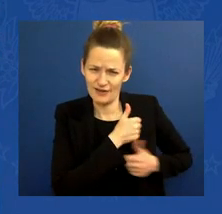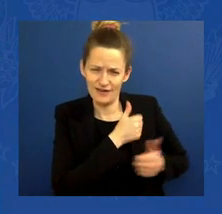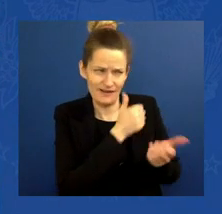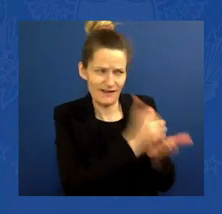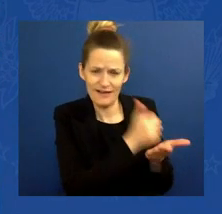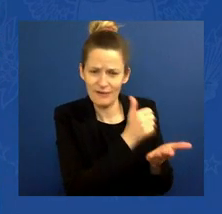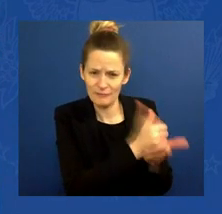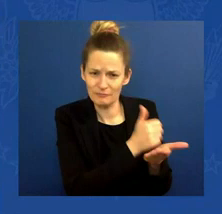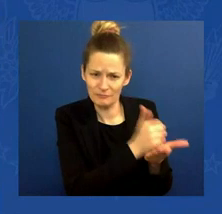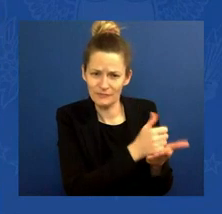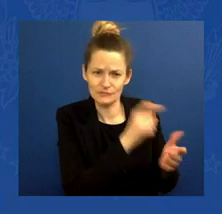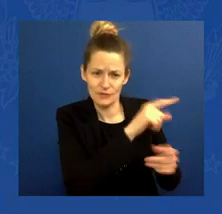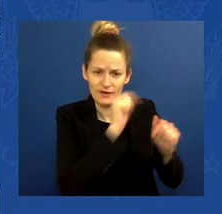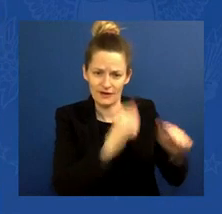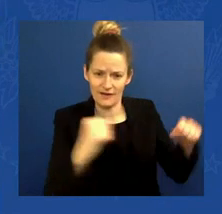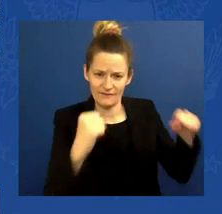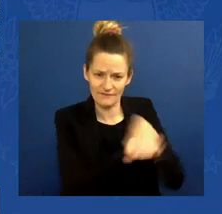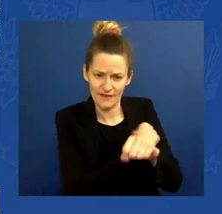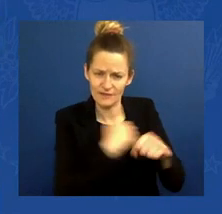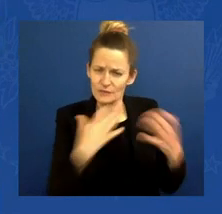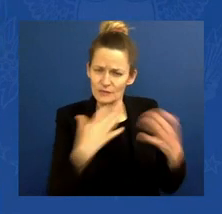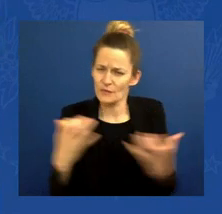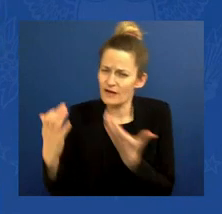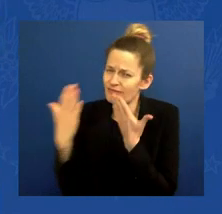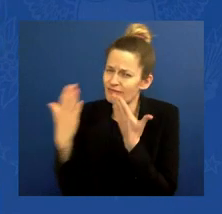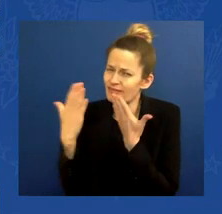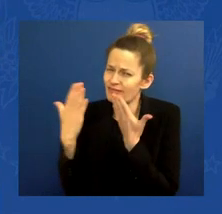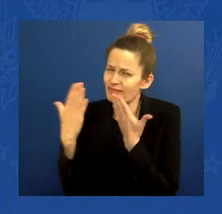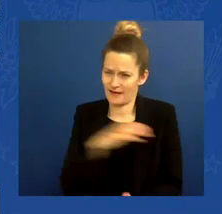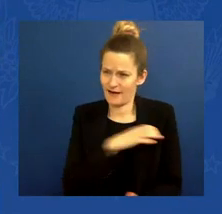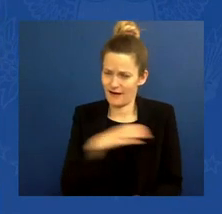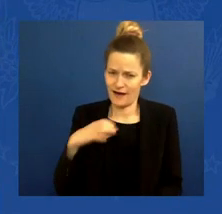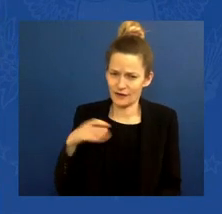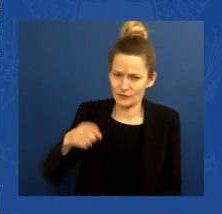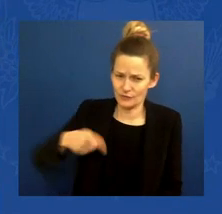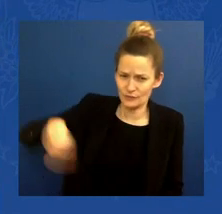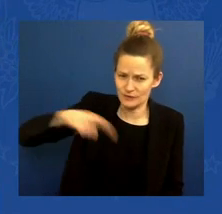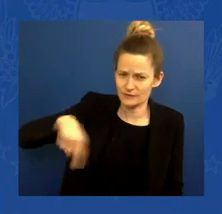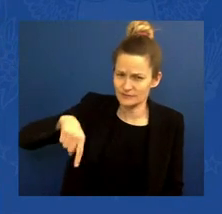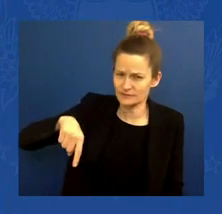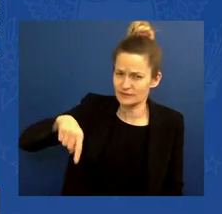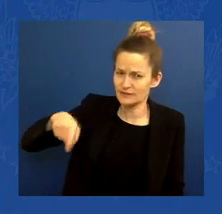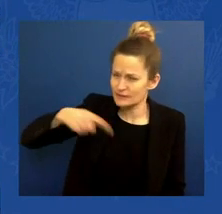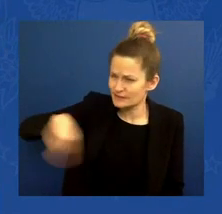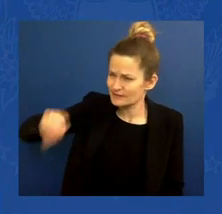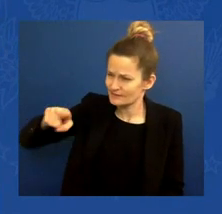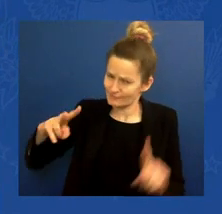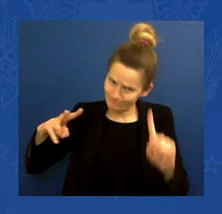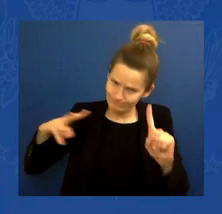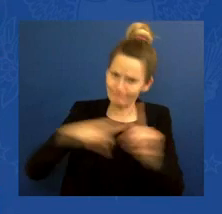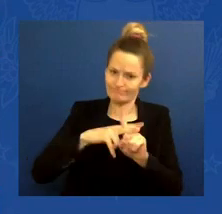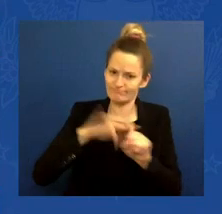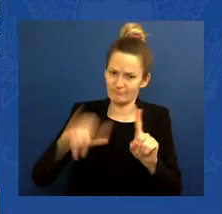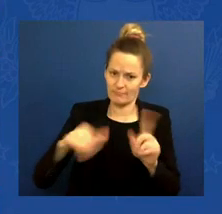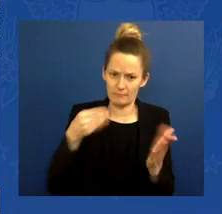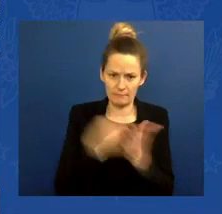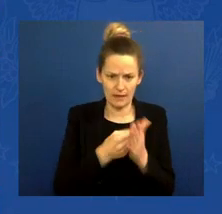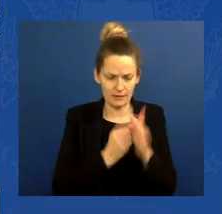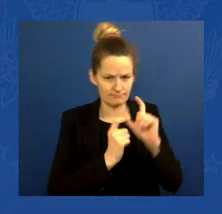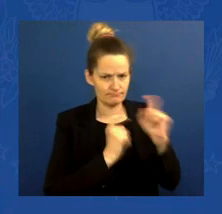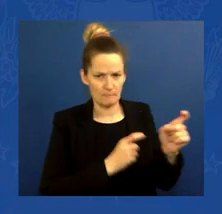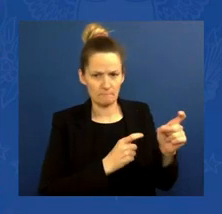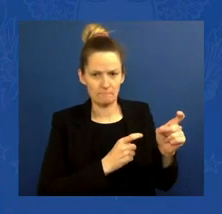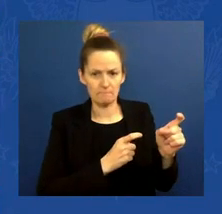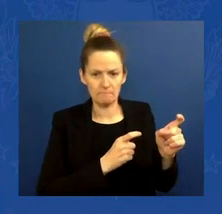This new package, on its own, is going to provide unprecedented assistance to Ukraine. It includes 800 anti-aircraft